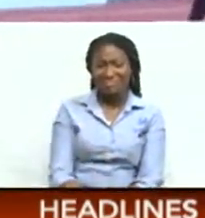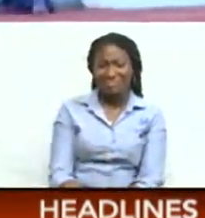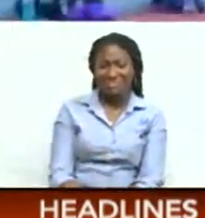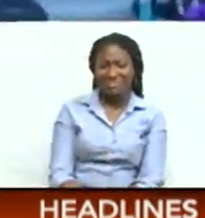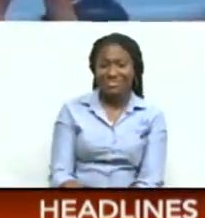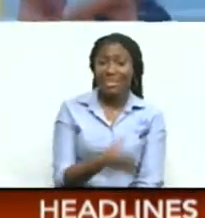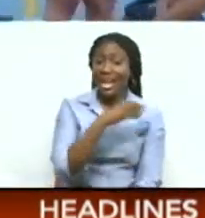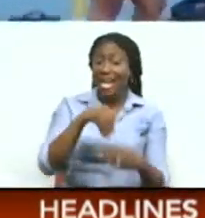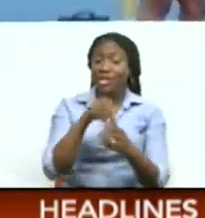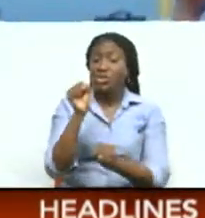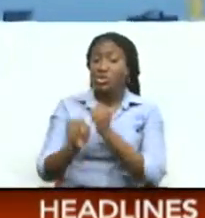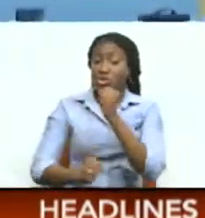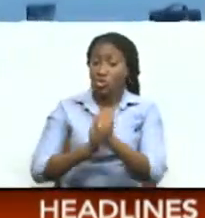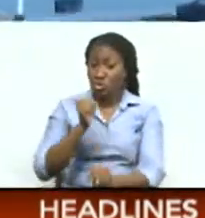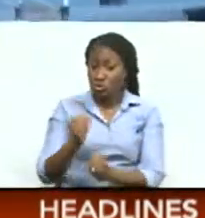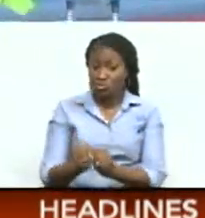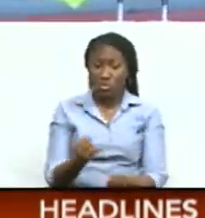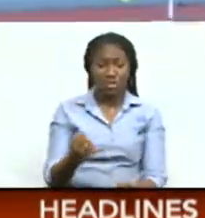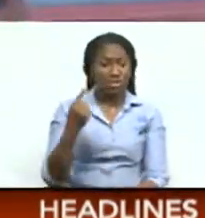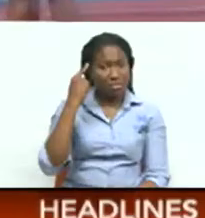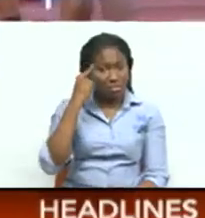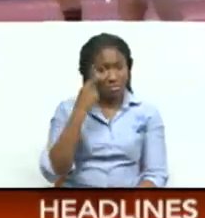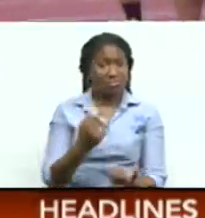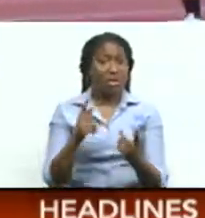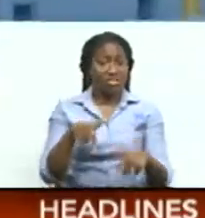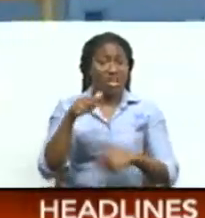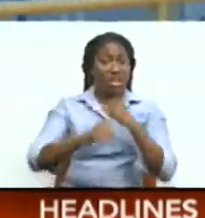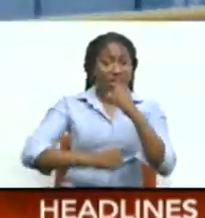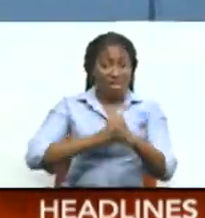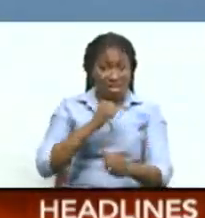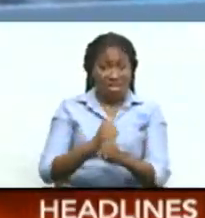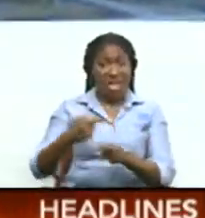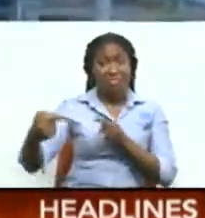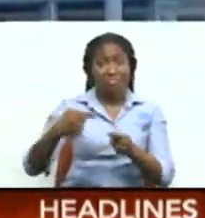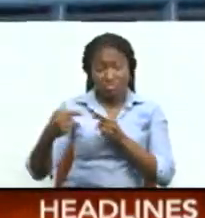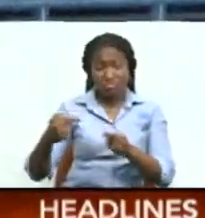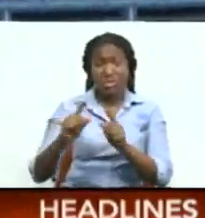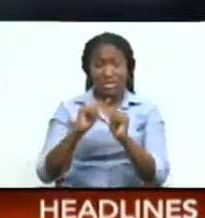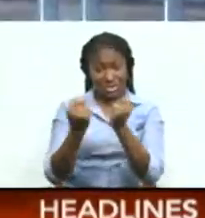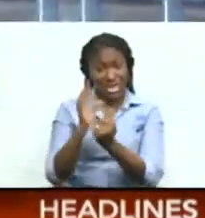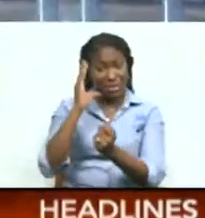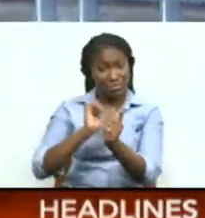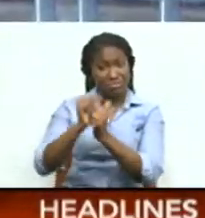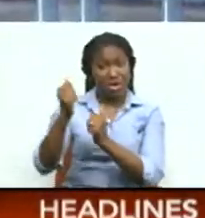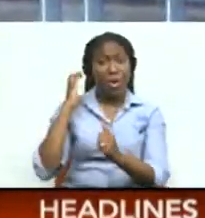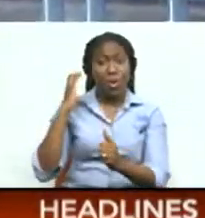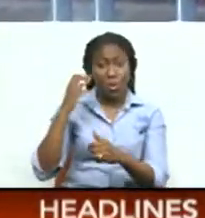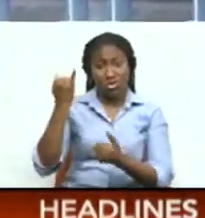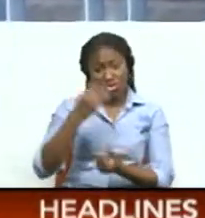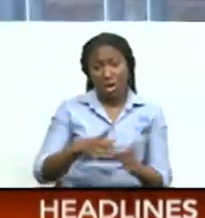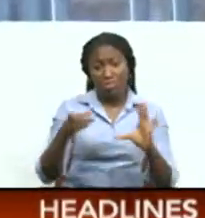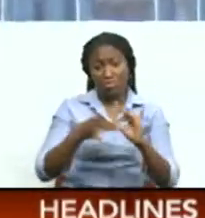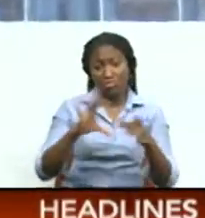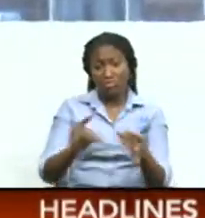Coming up in sport, high expectations being placed on this year's Crypto Games team. We hear what the coaches predict.